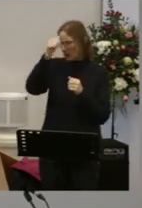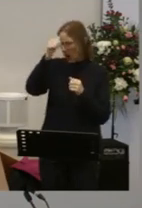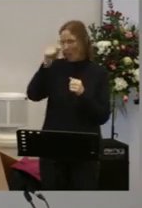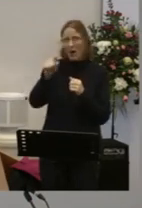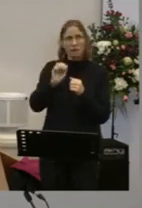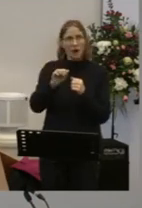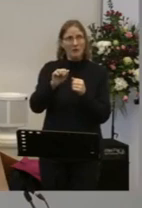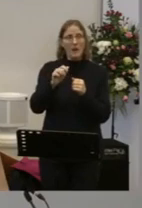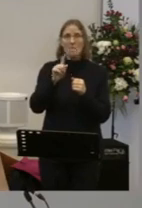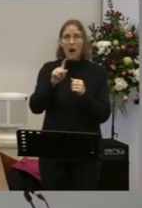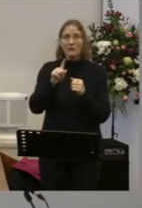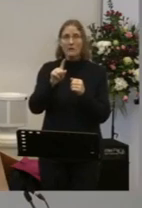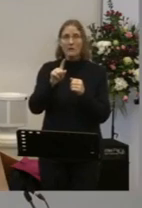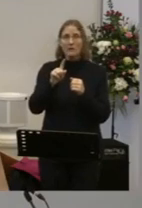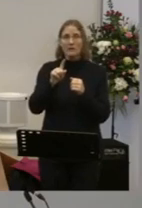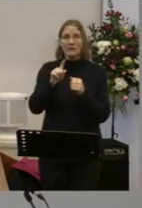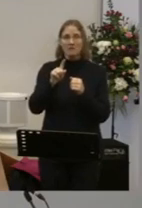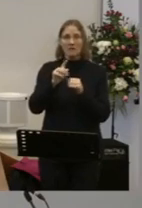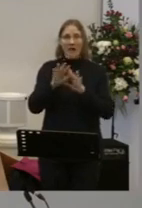But that isn't all We get